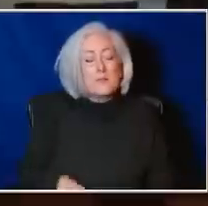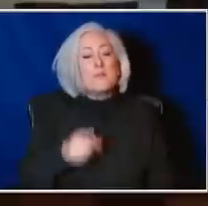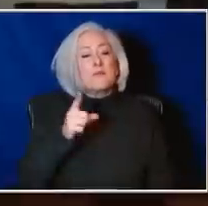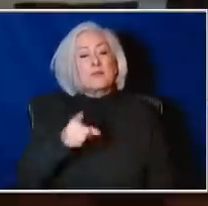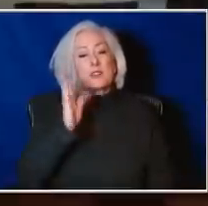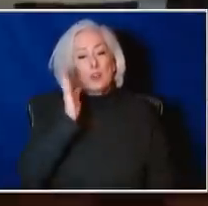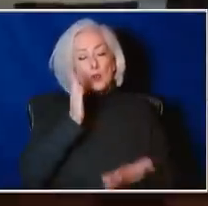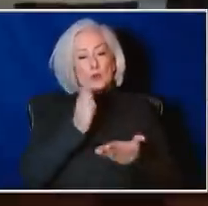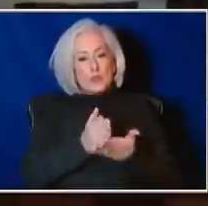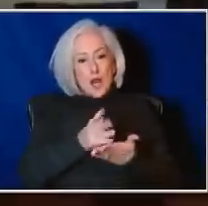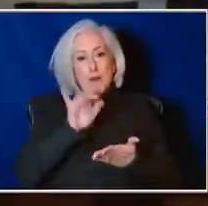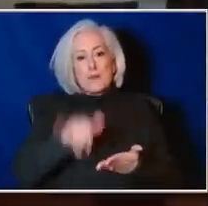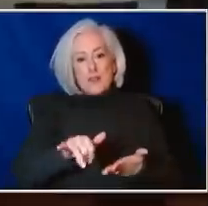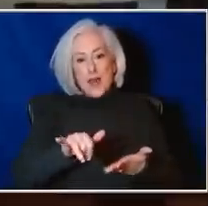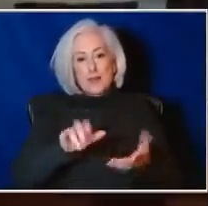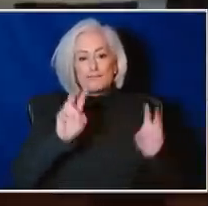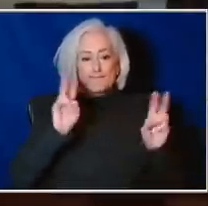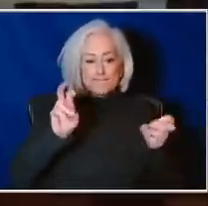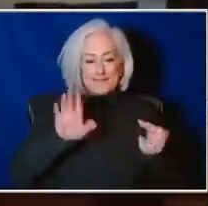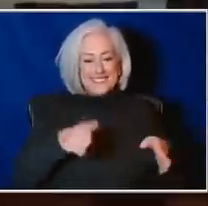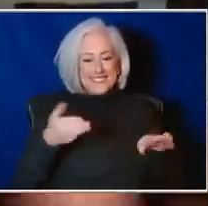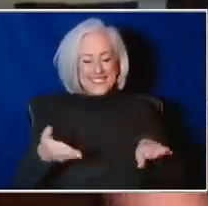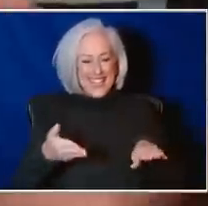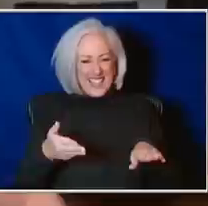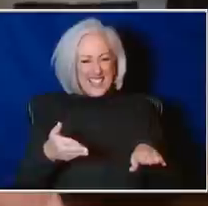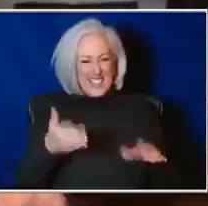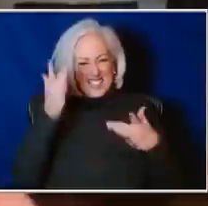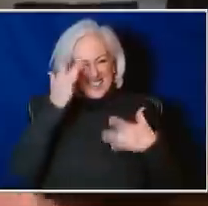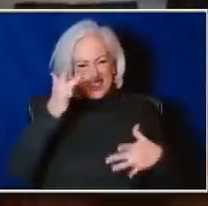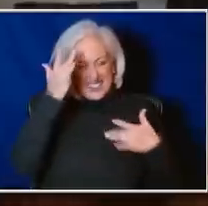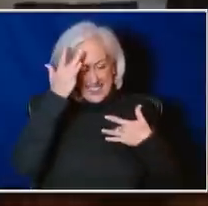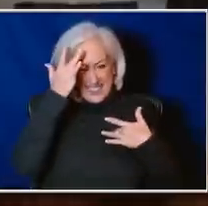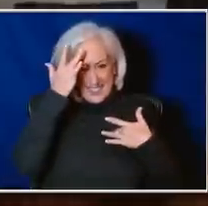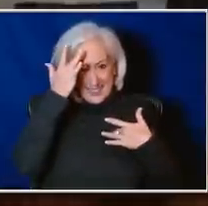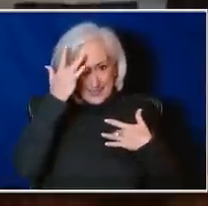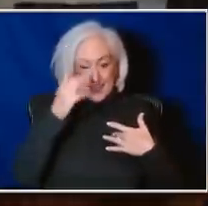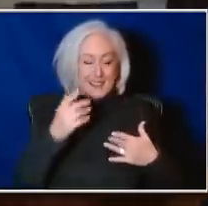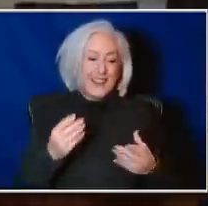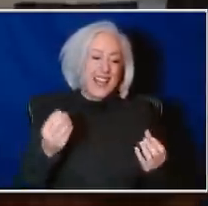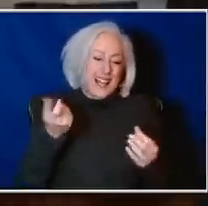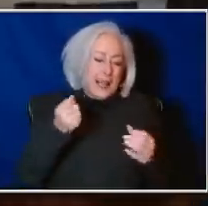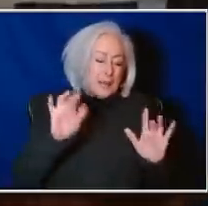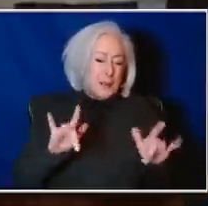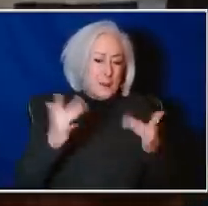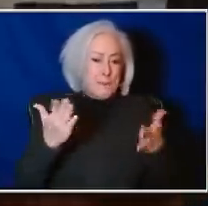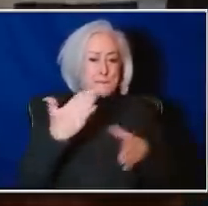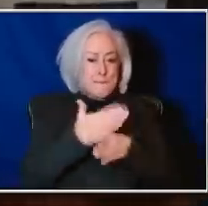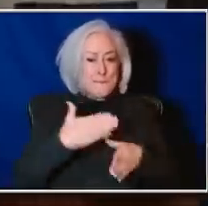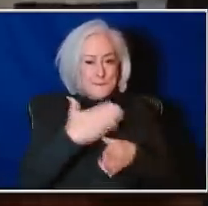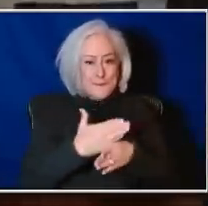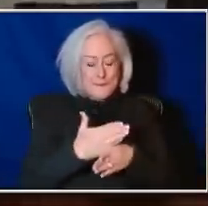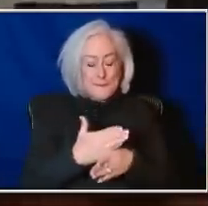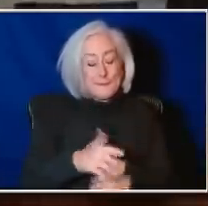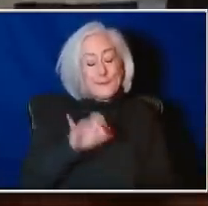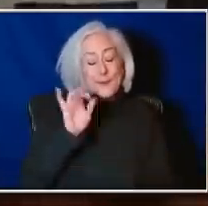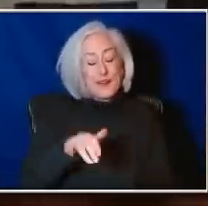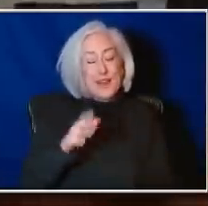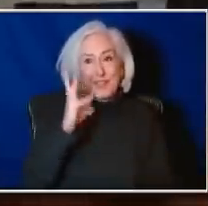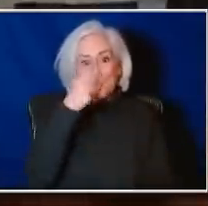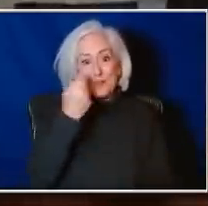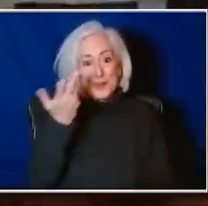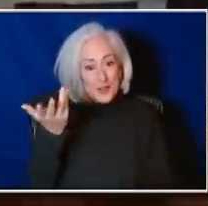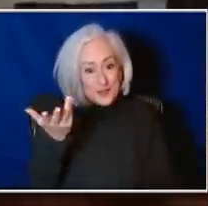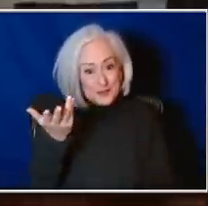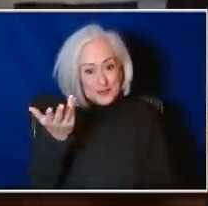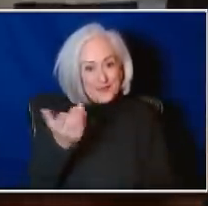let's call it a minor annoyance. And that's the, that's the beauty. Although I suspect if we